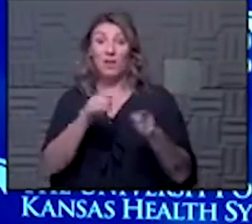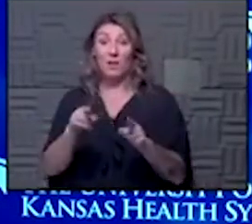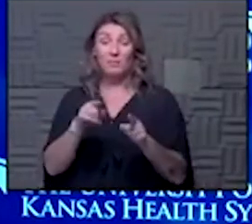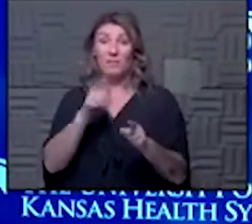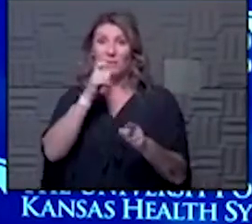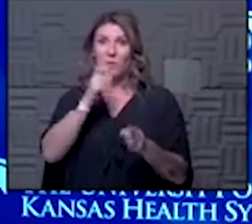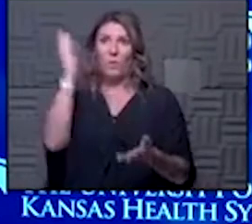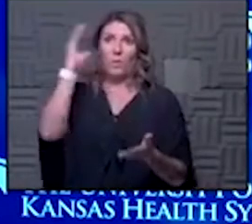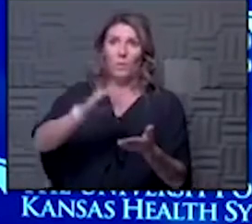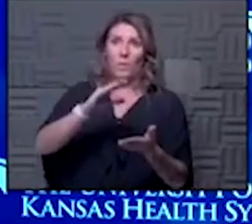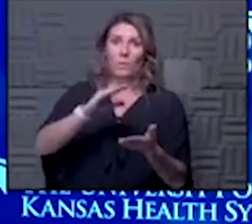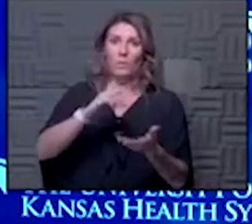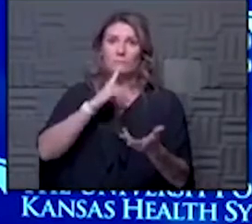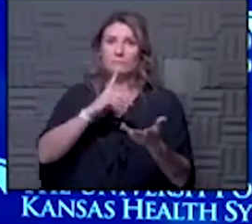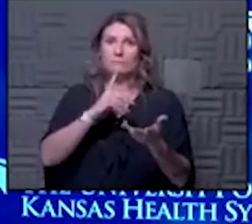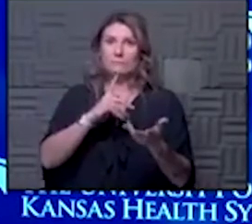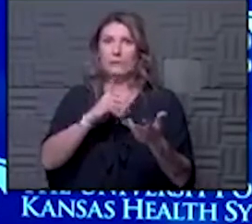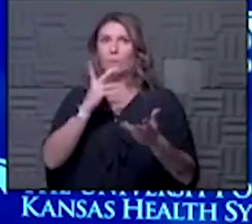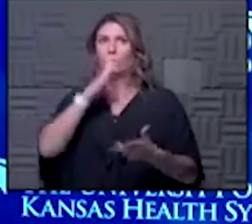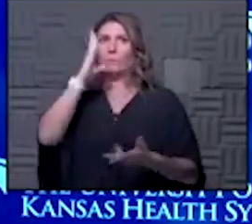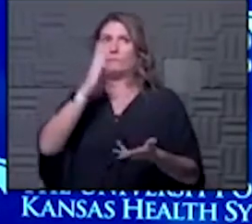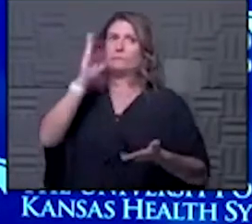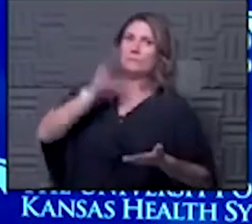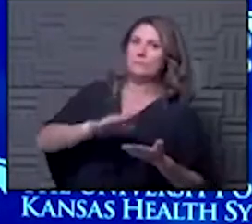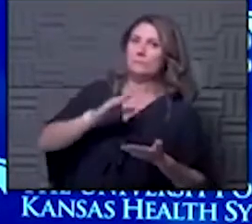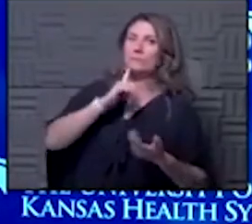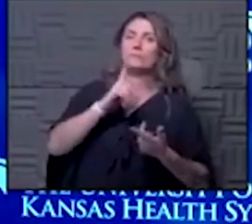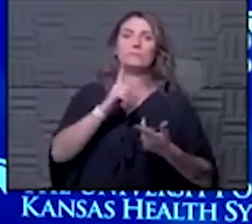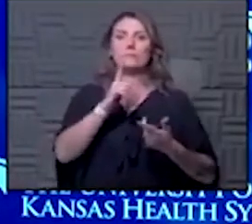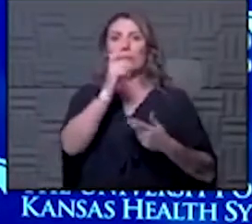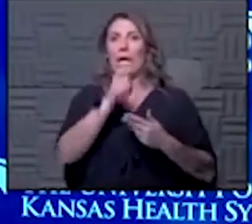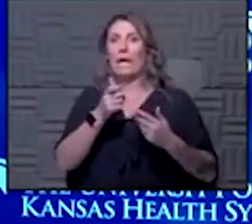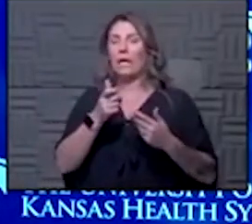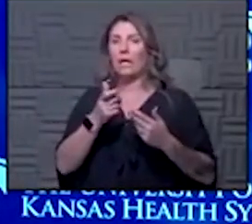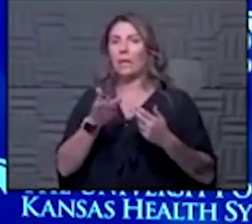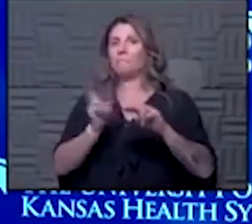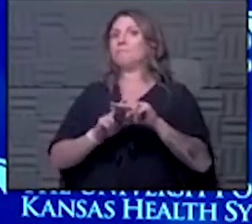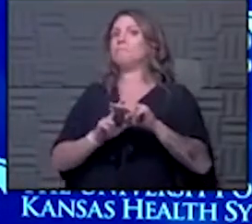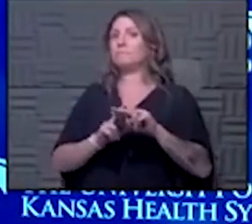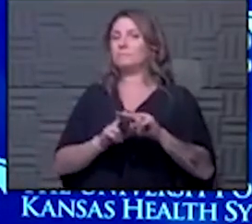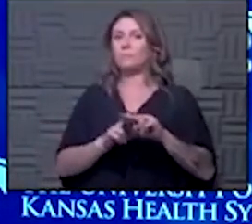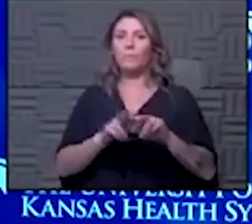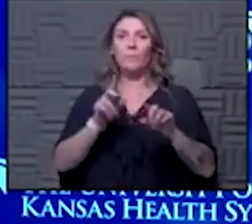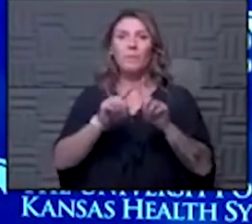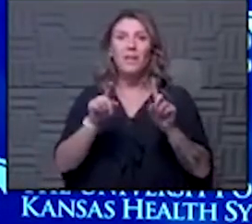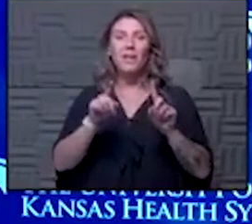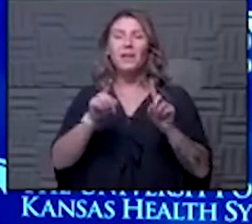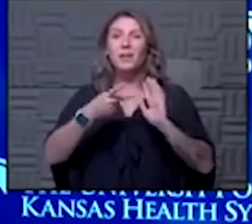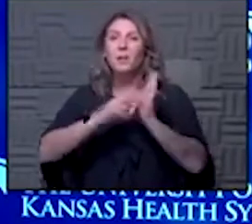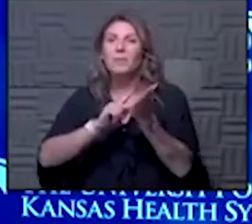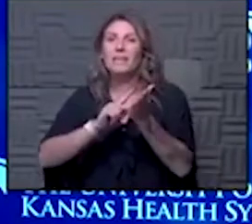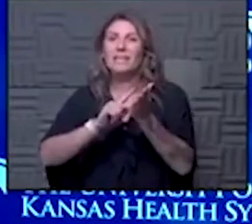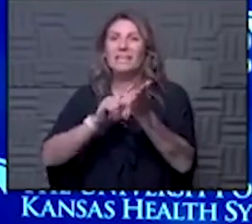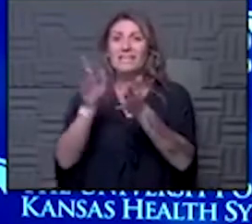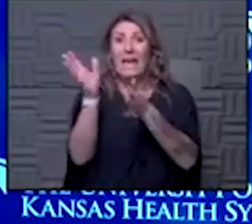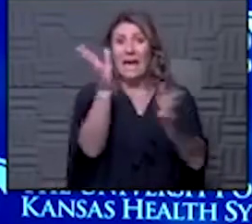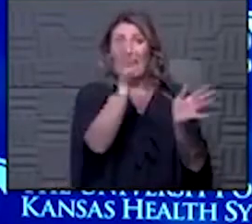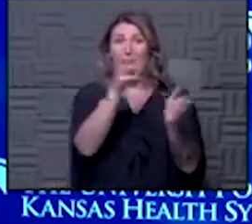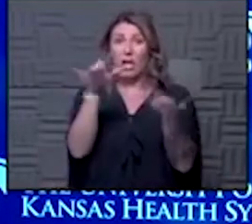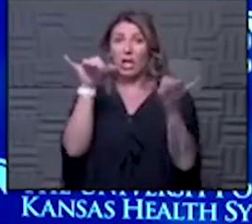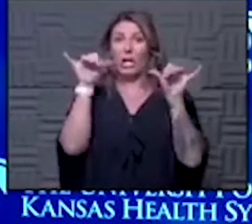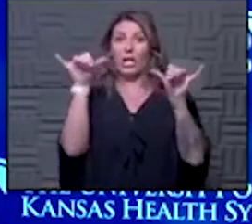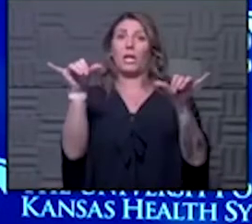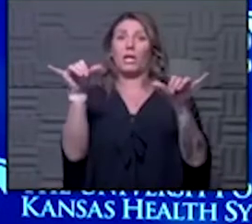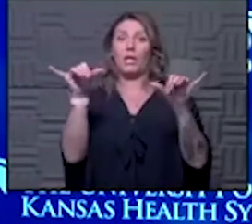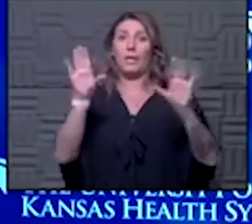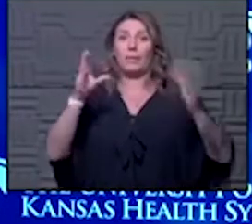go up they tend to go down and out on the side so all of that means that the air is relatively stagnant compared to